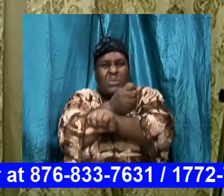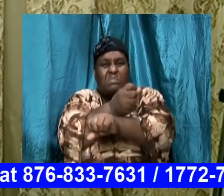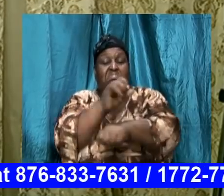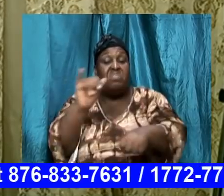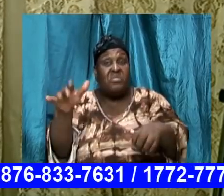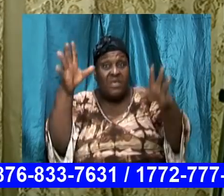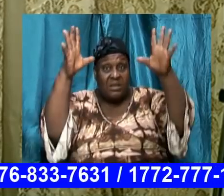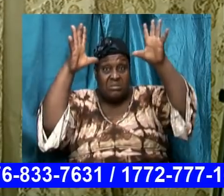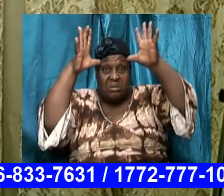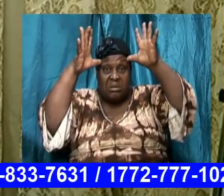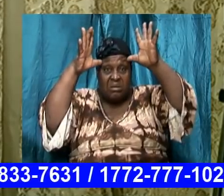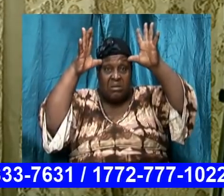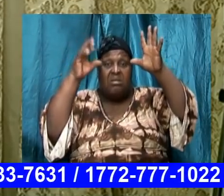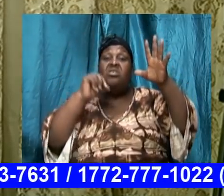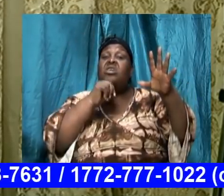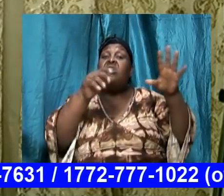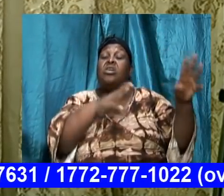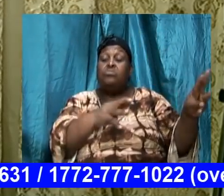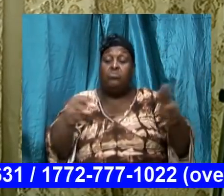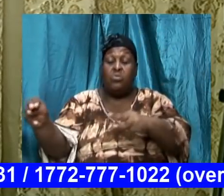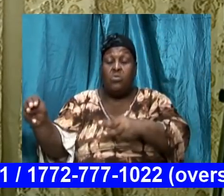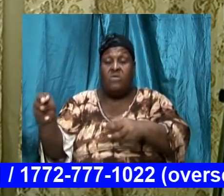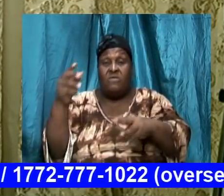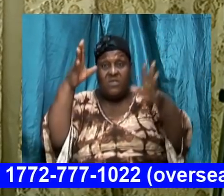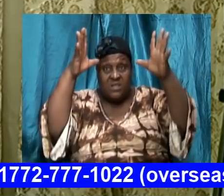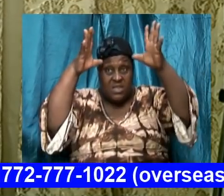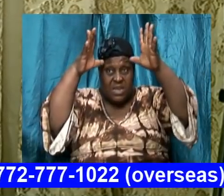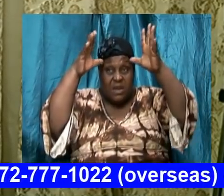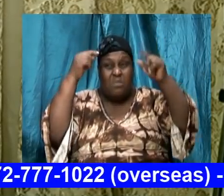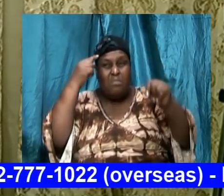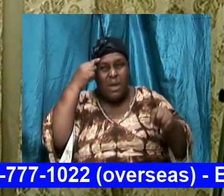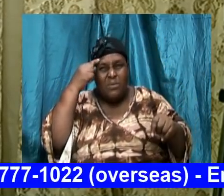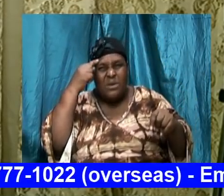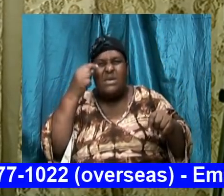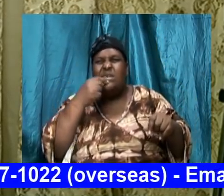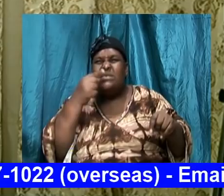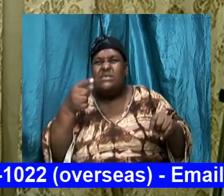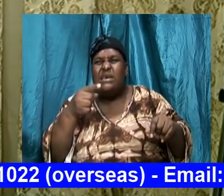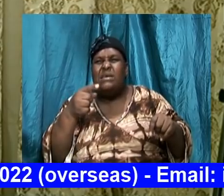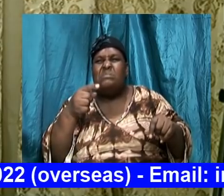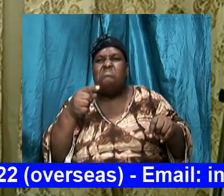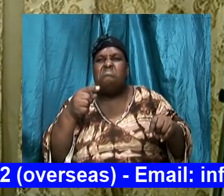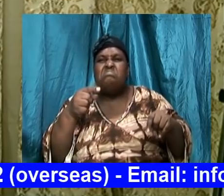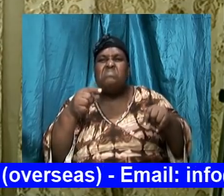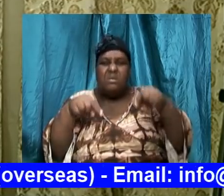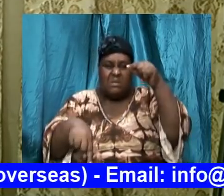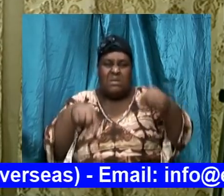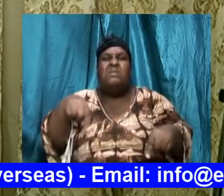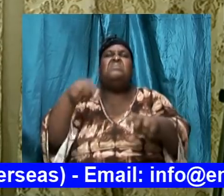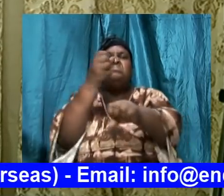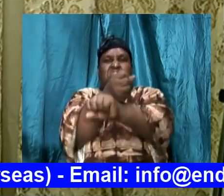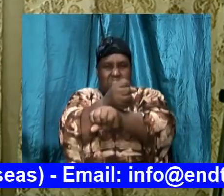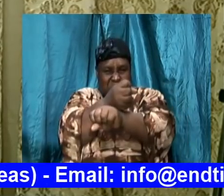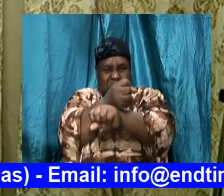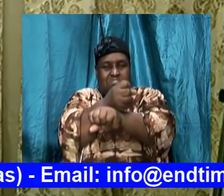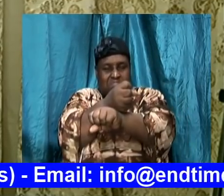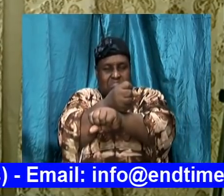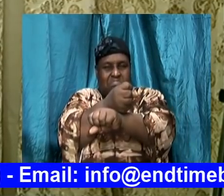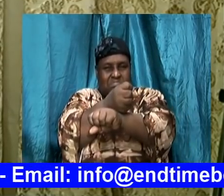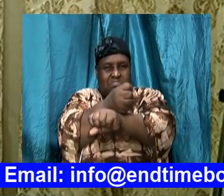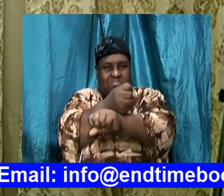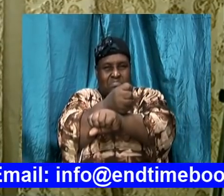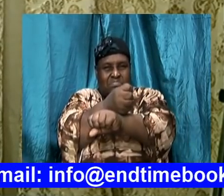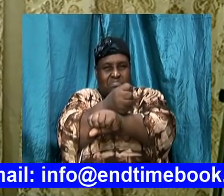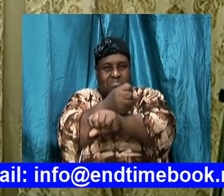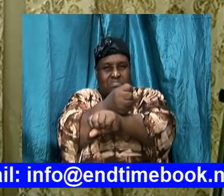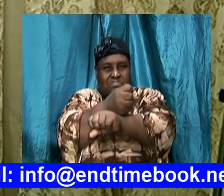get up because his mind was captivated. There was a stronghold in his mind.